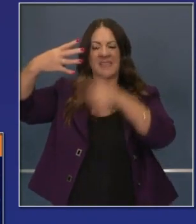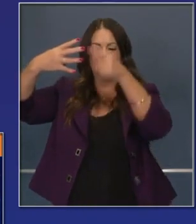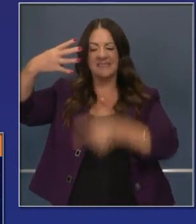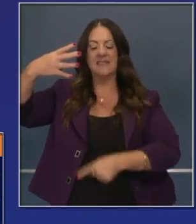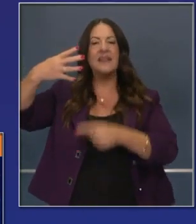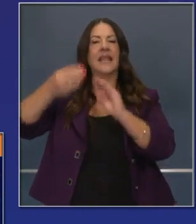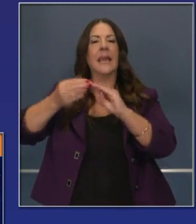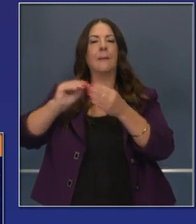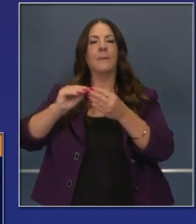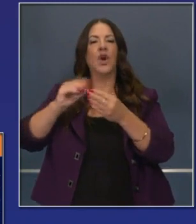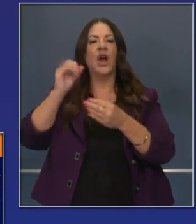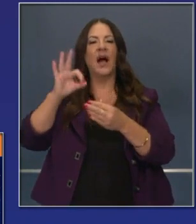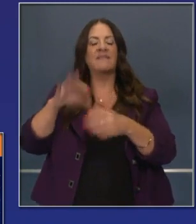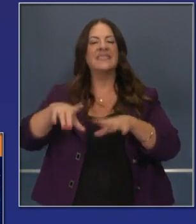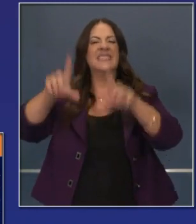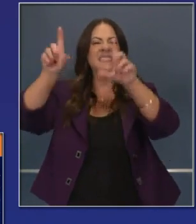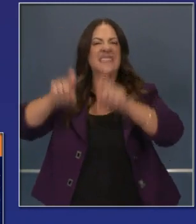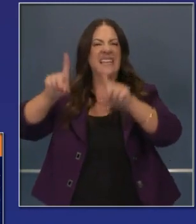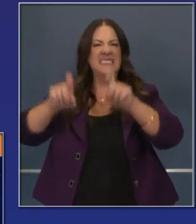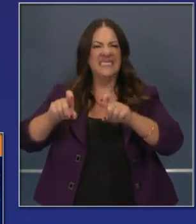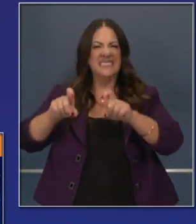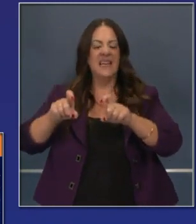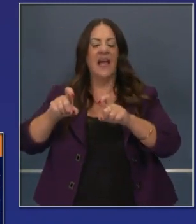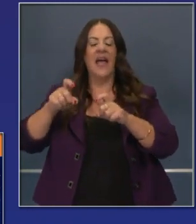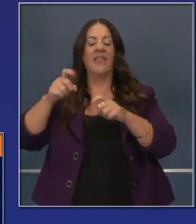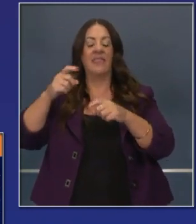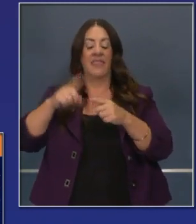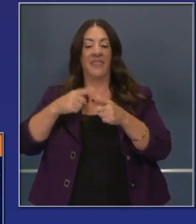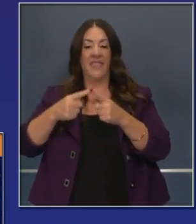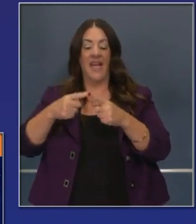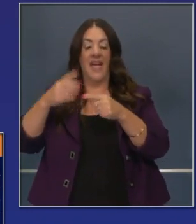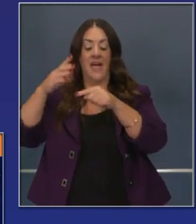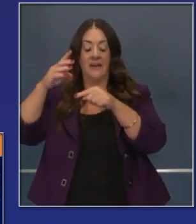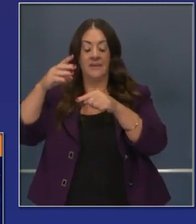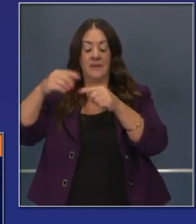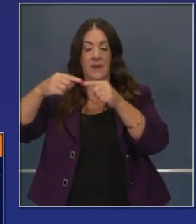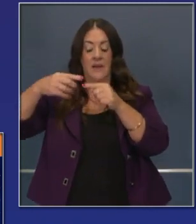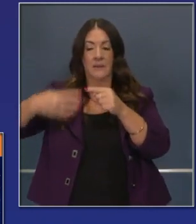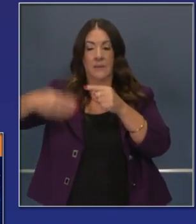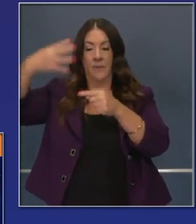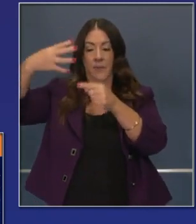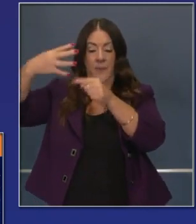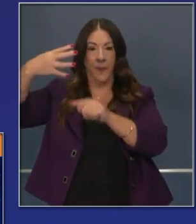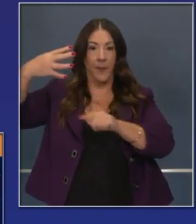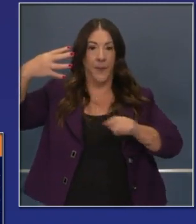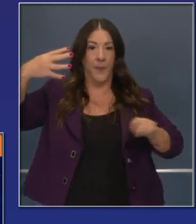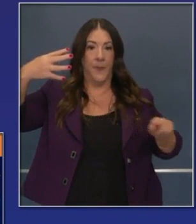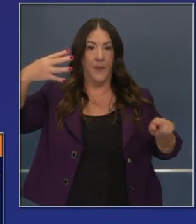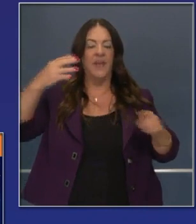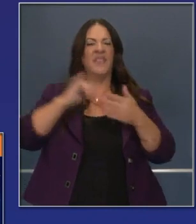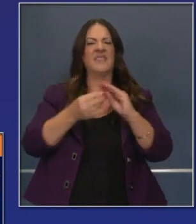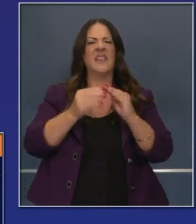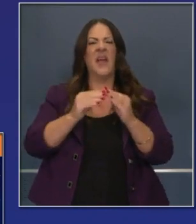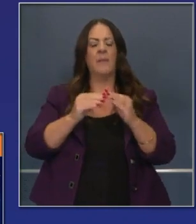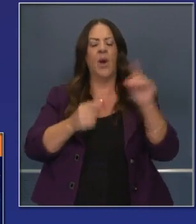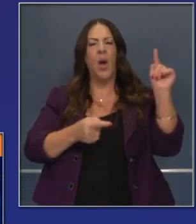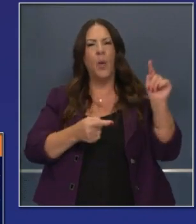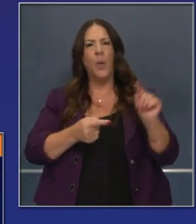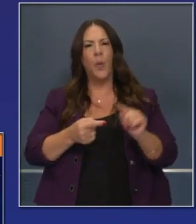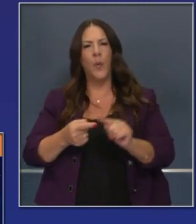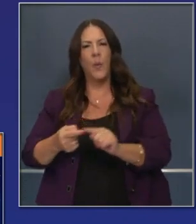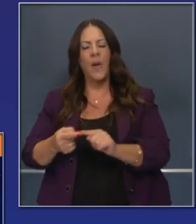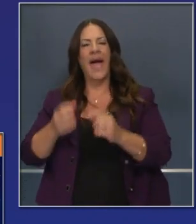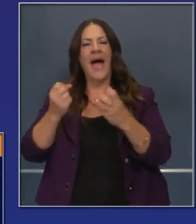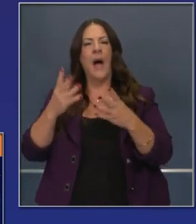able to navigate some of the challenges associated with the heat wave and some of these other fire complexes impacting our daily average of total